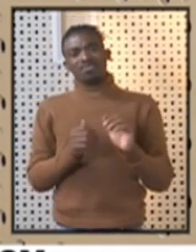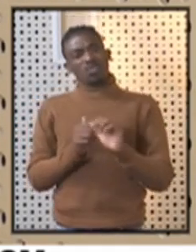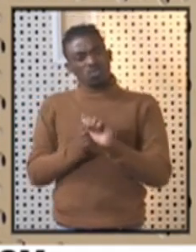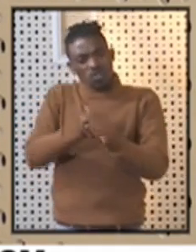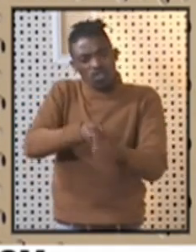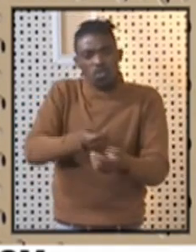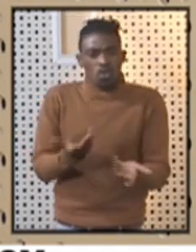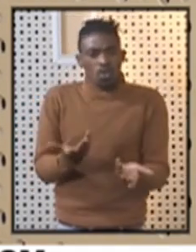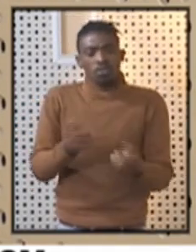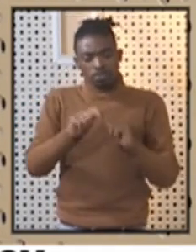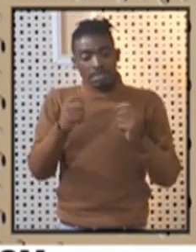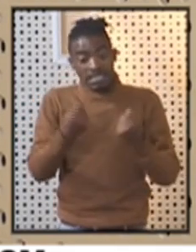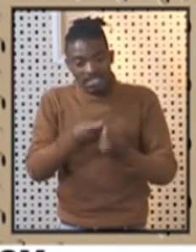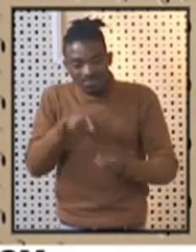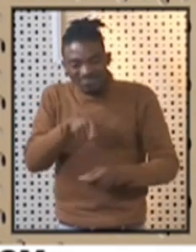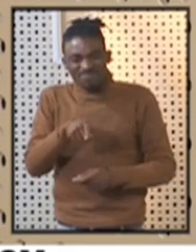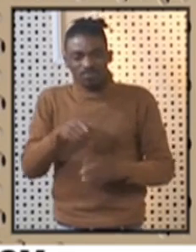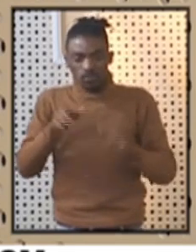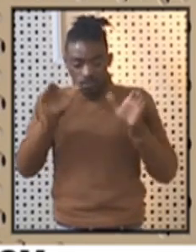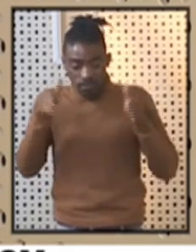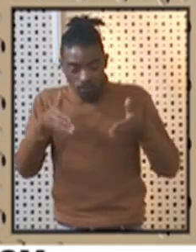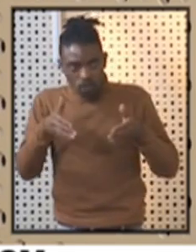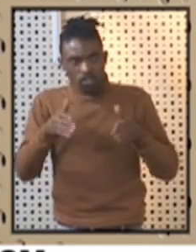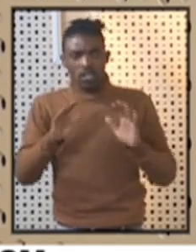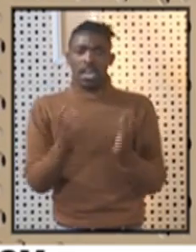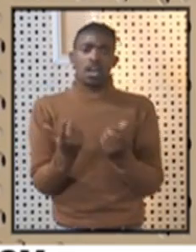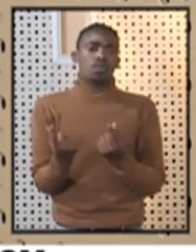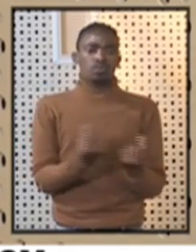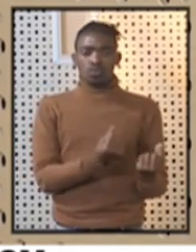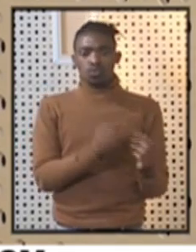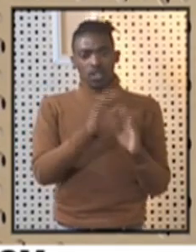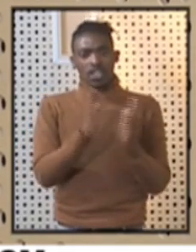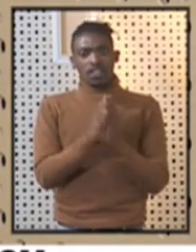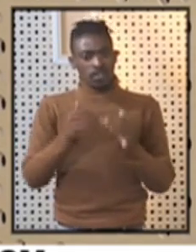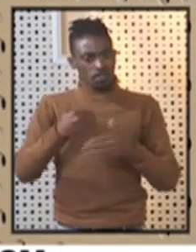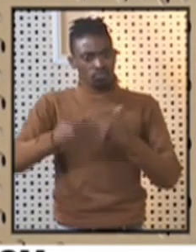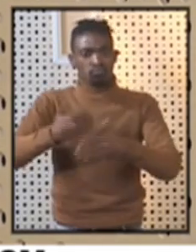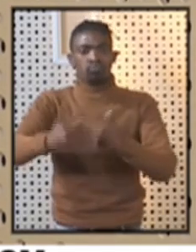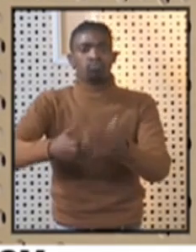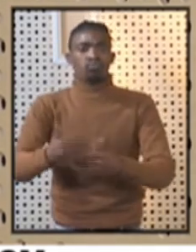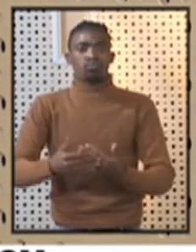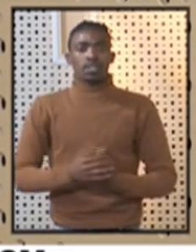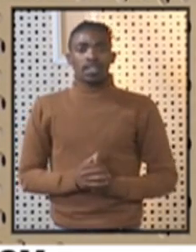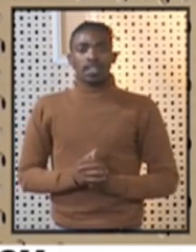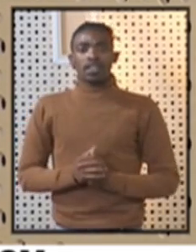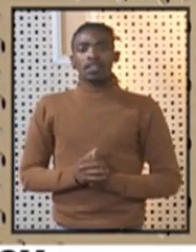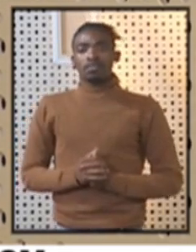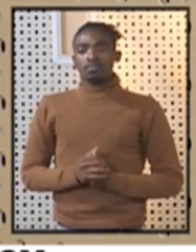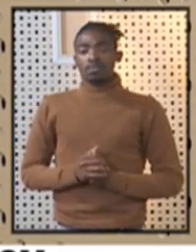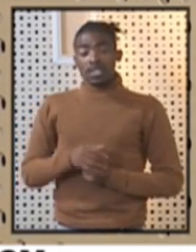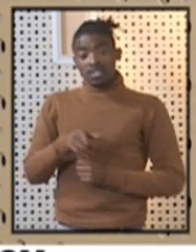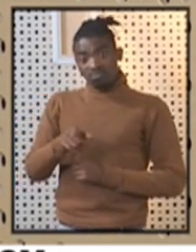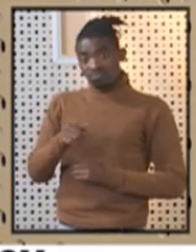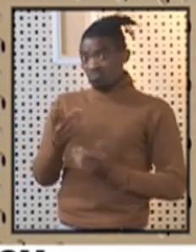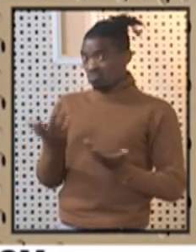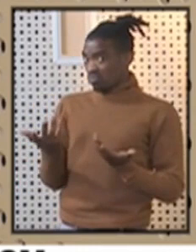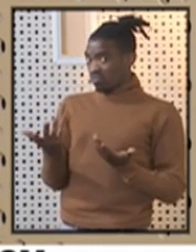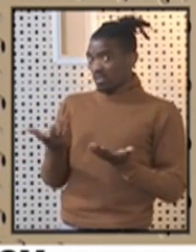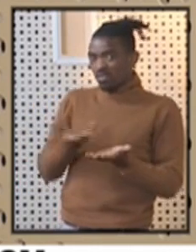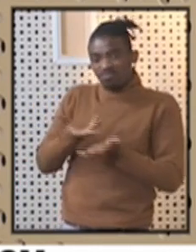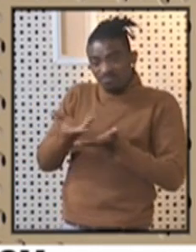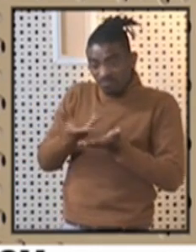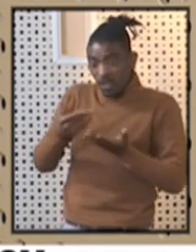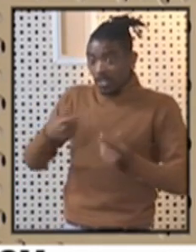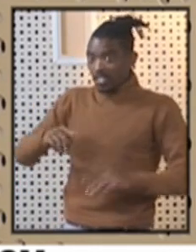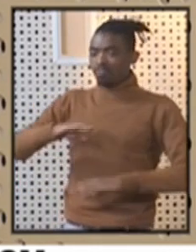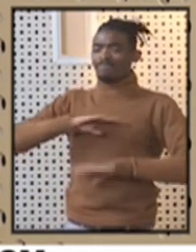We are going through their protocols. They have submitted, so we have given them a point of reference in the department to interact with. Once we are satisfied